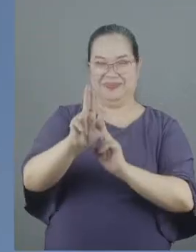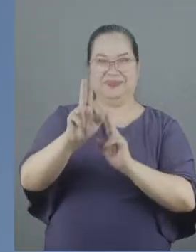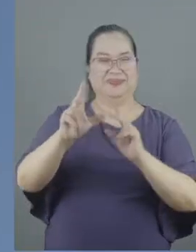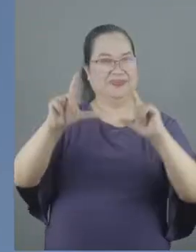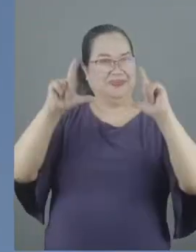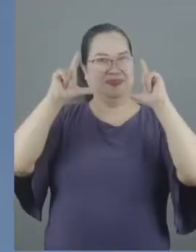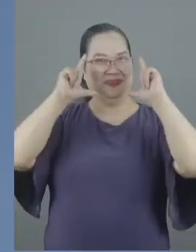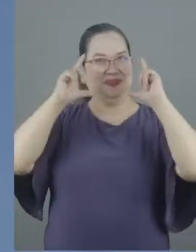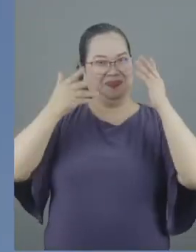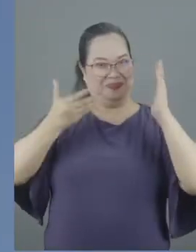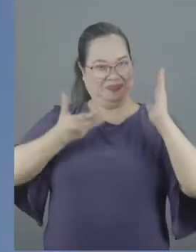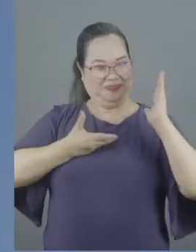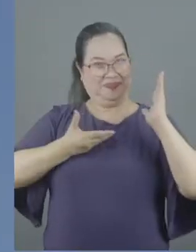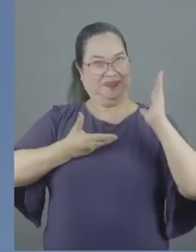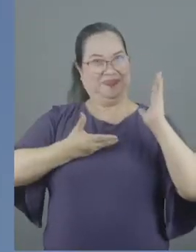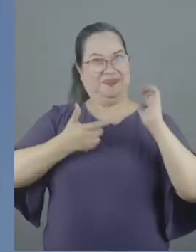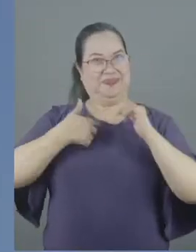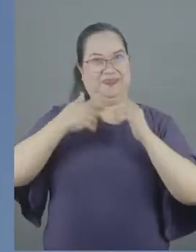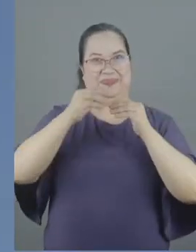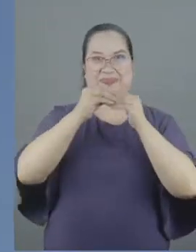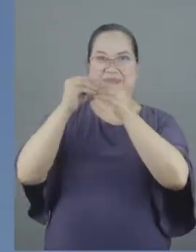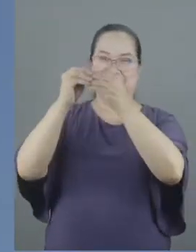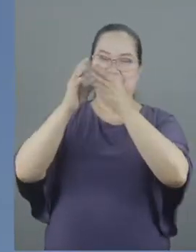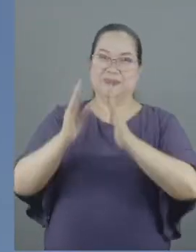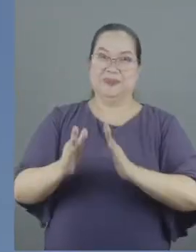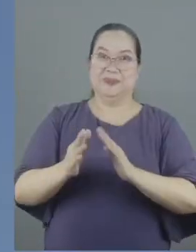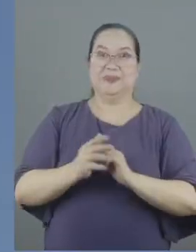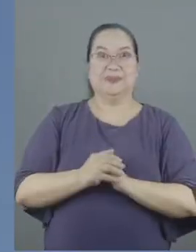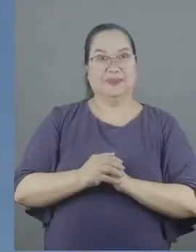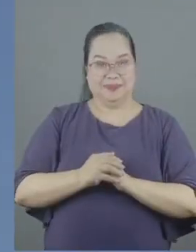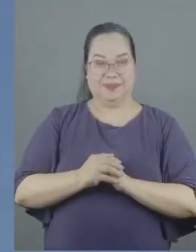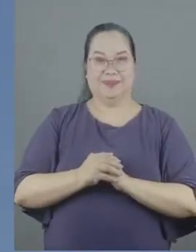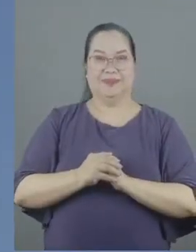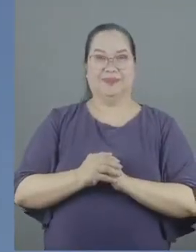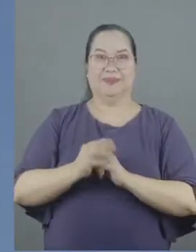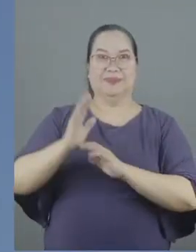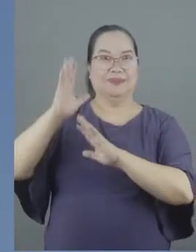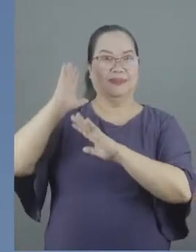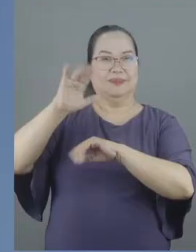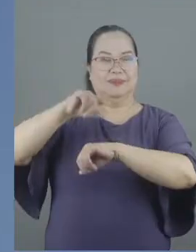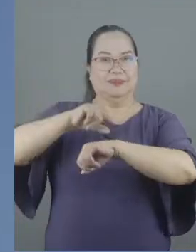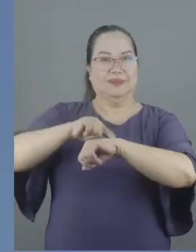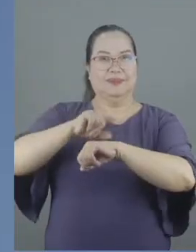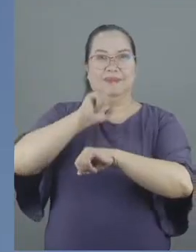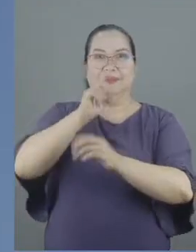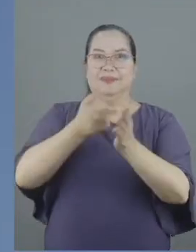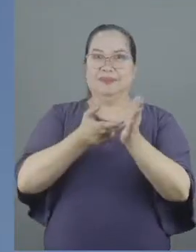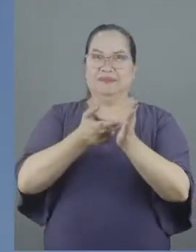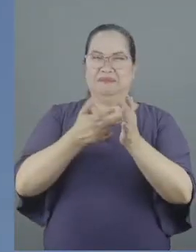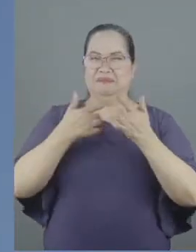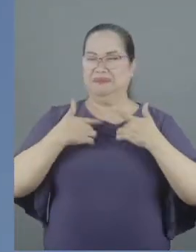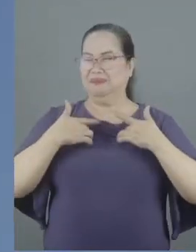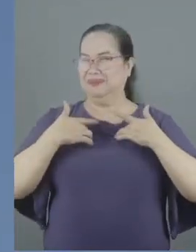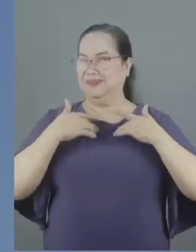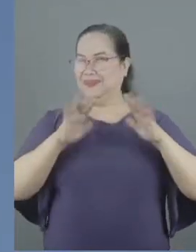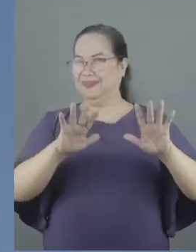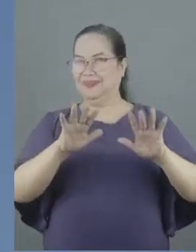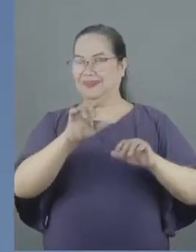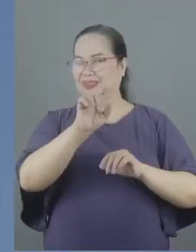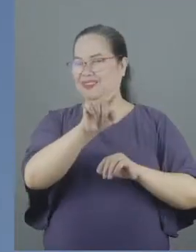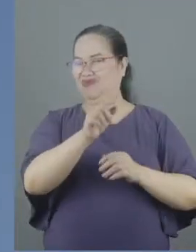that comes with being a leader. At that time, I could honestly care less about the welfare